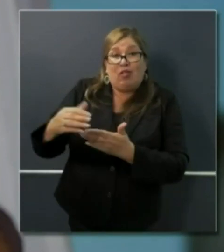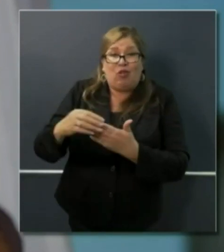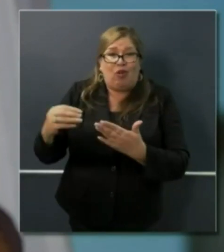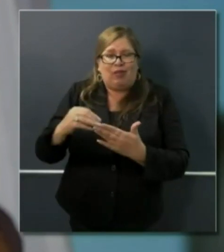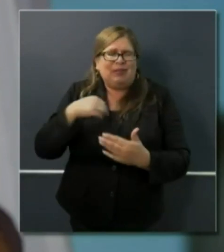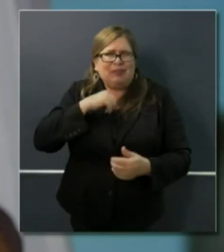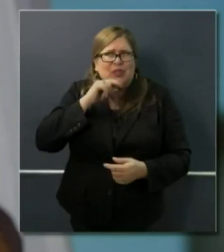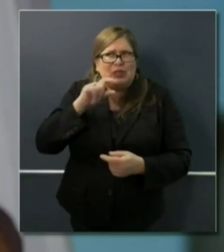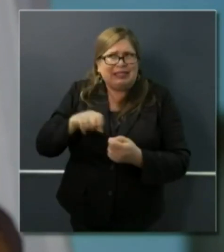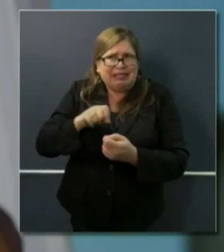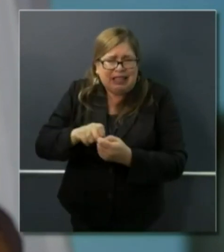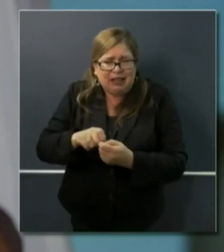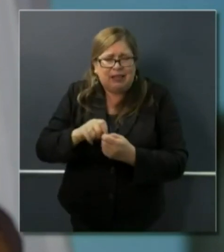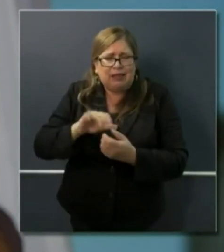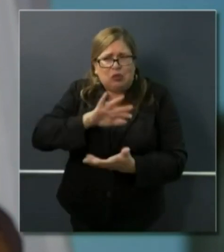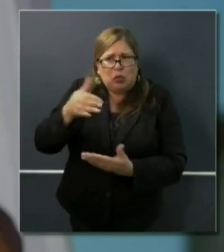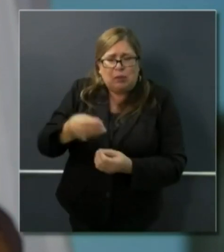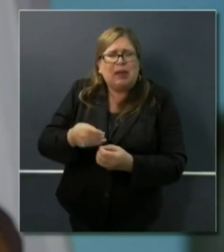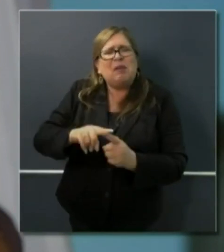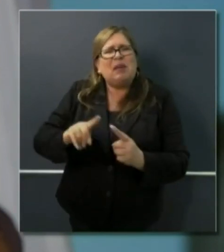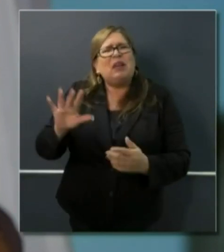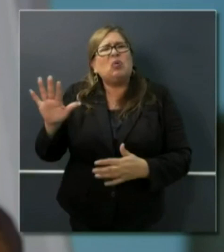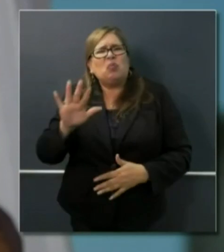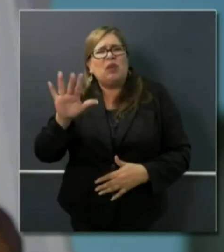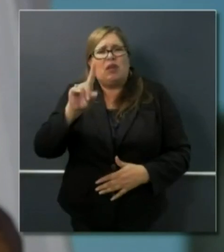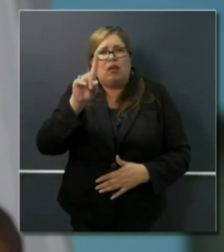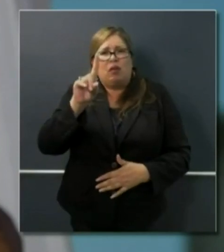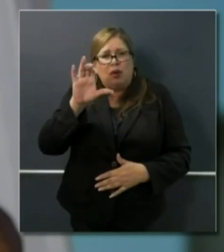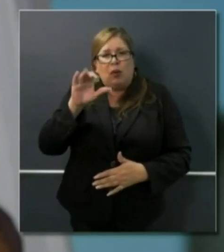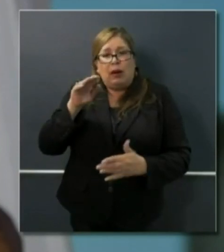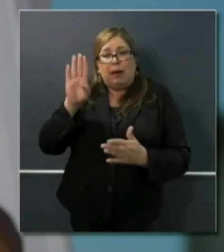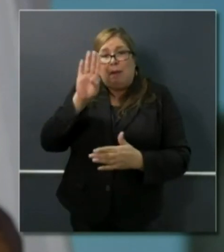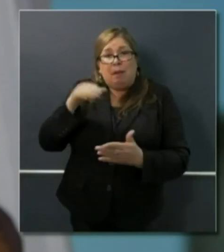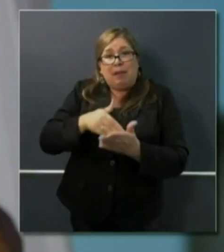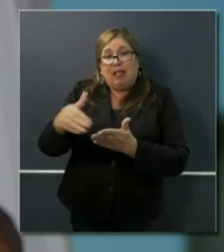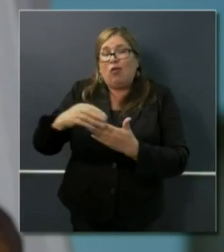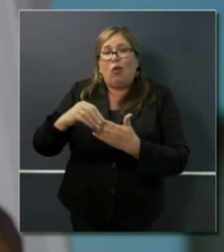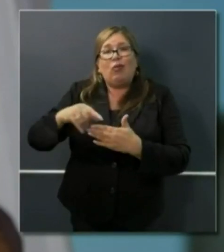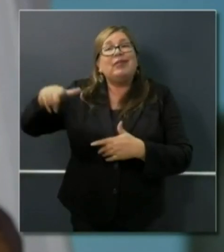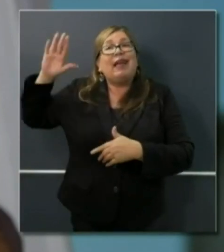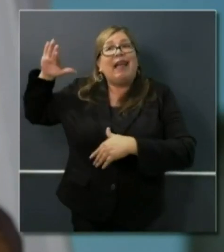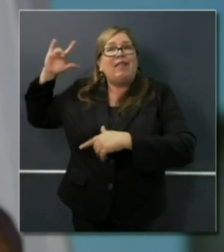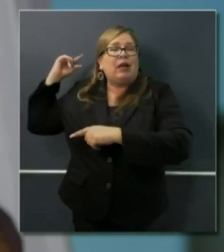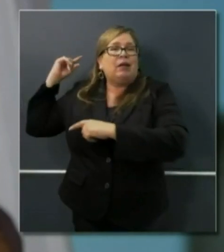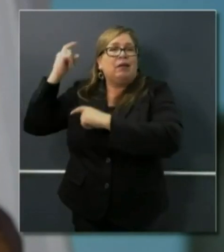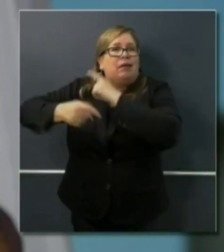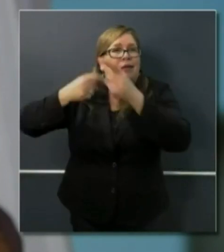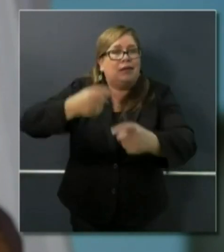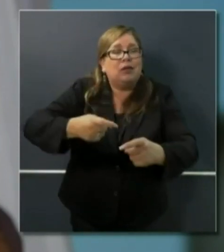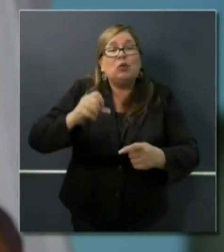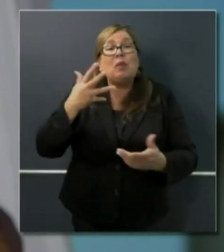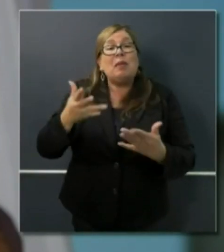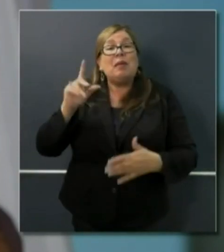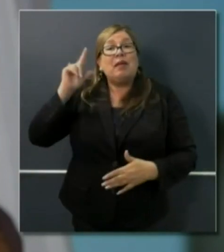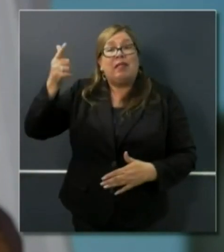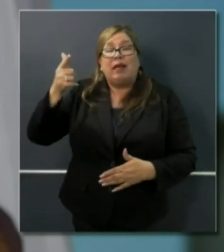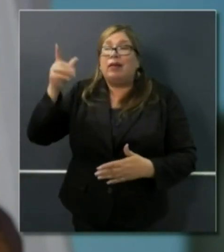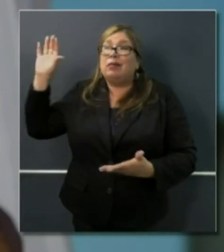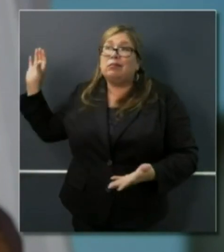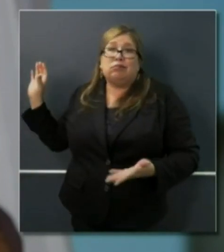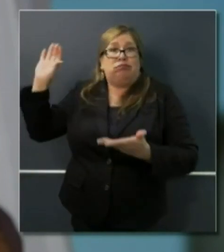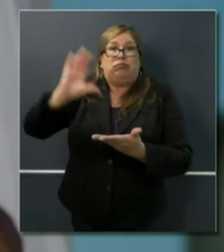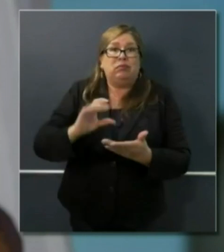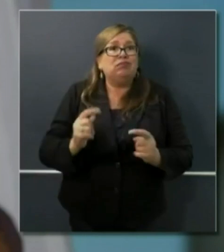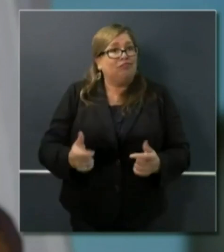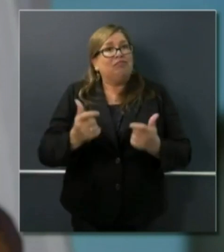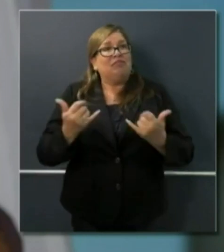account exactly the total amount of money, but up to that still hasn't been distributed. So those numbers may change in real time.